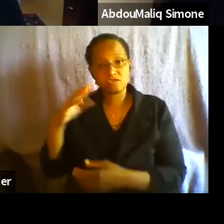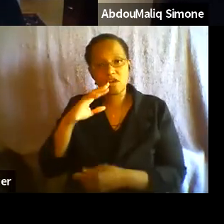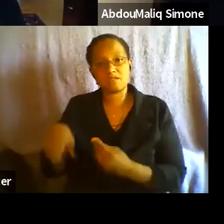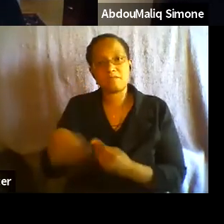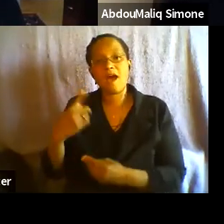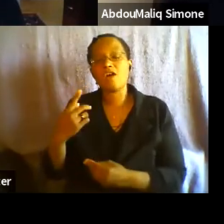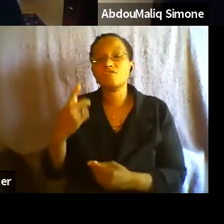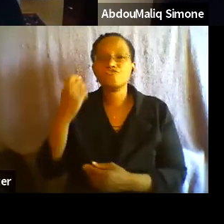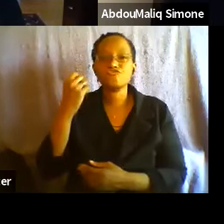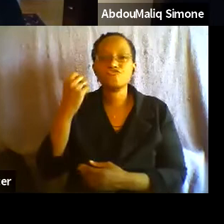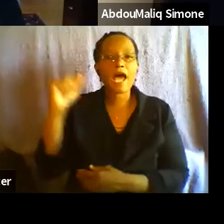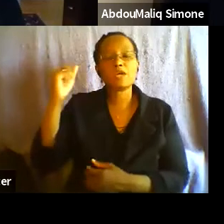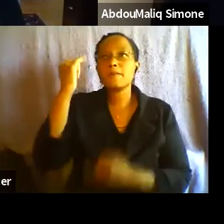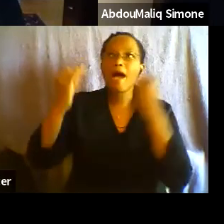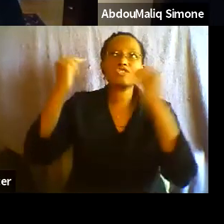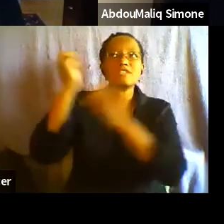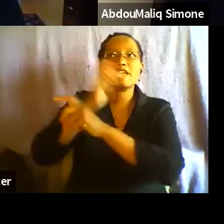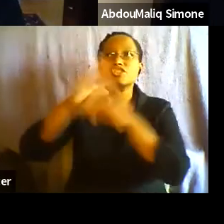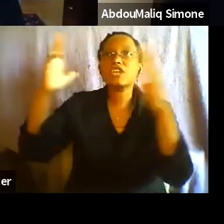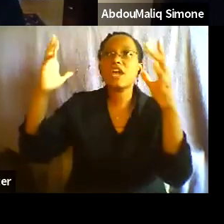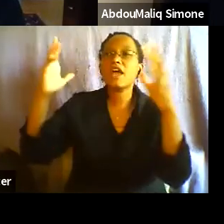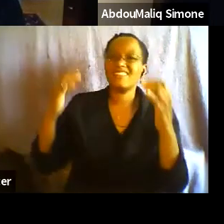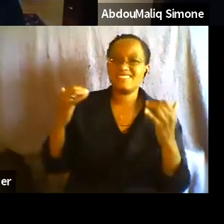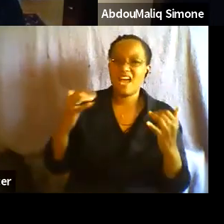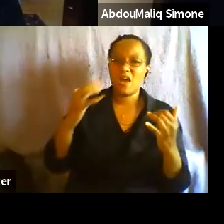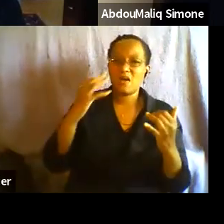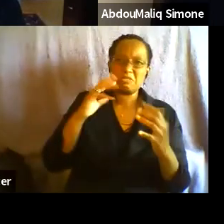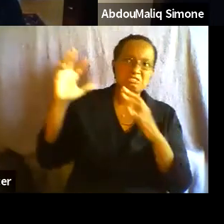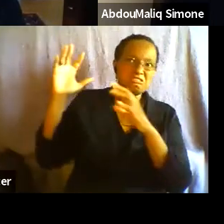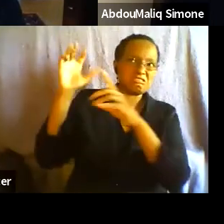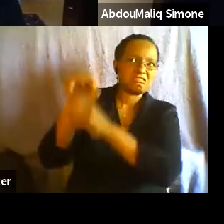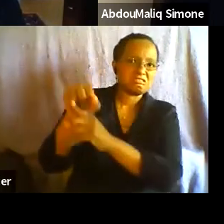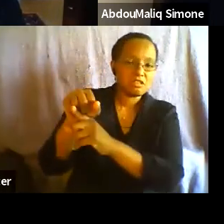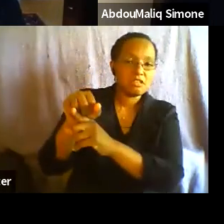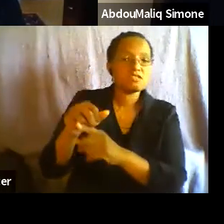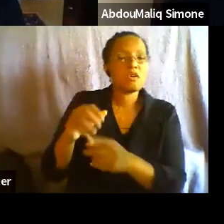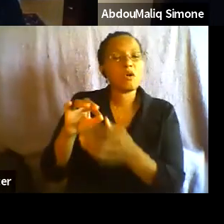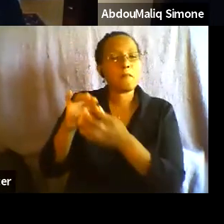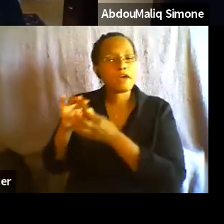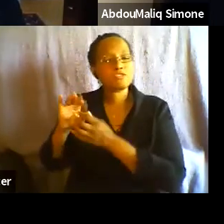imaginary and to, um, come back, come back to that point as well.